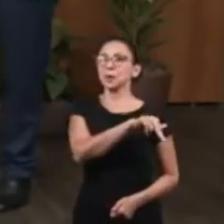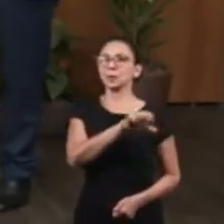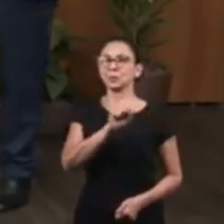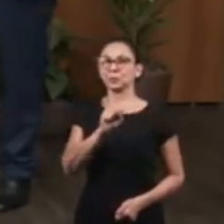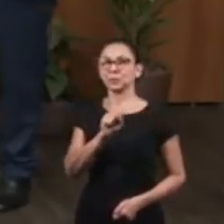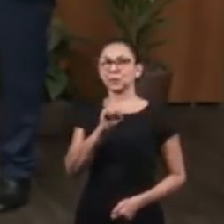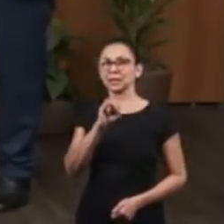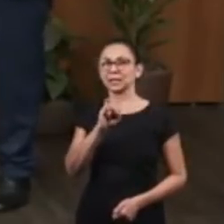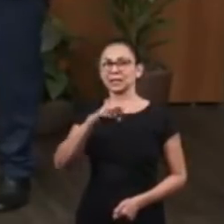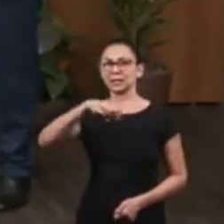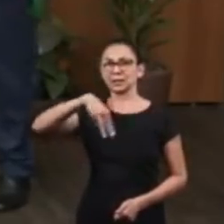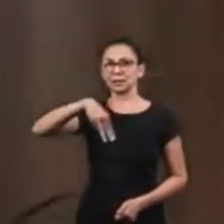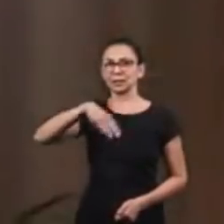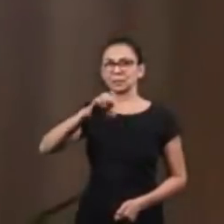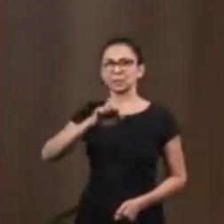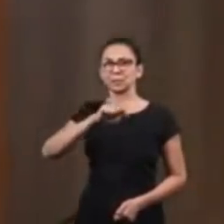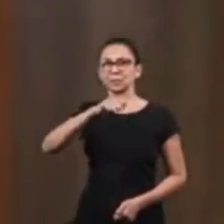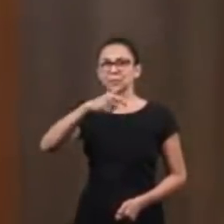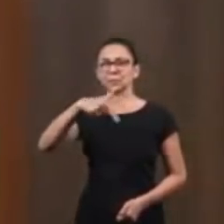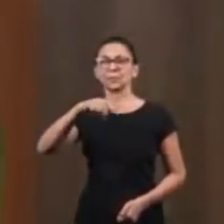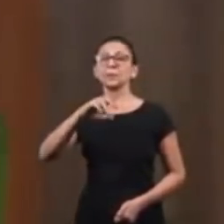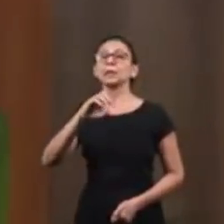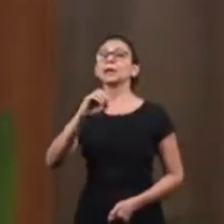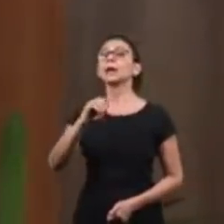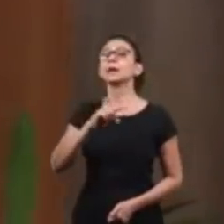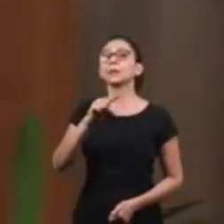Why did Joseph demand that?